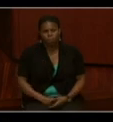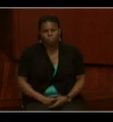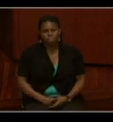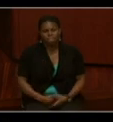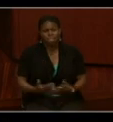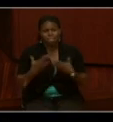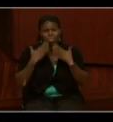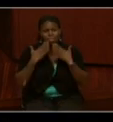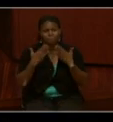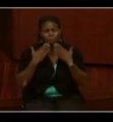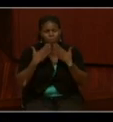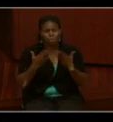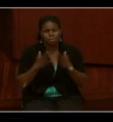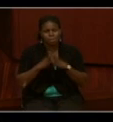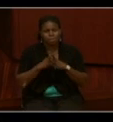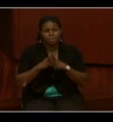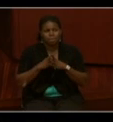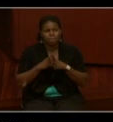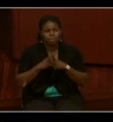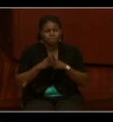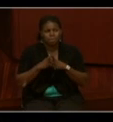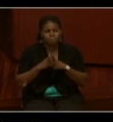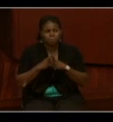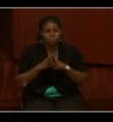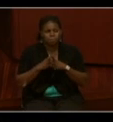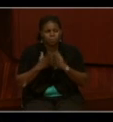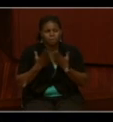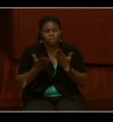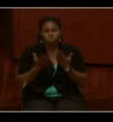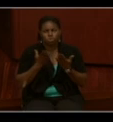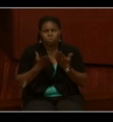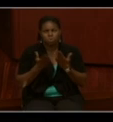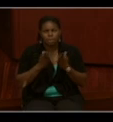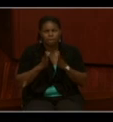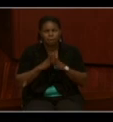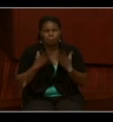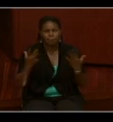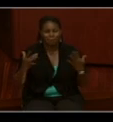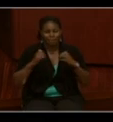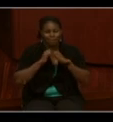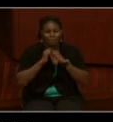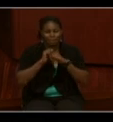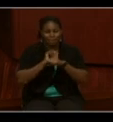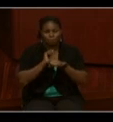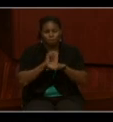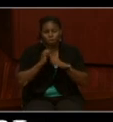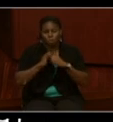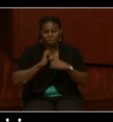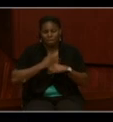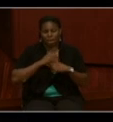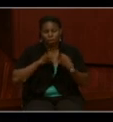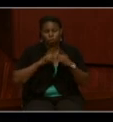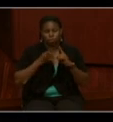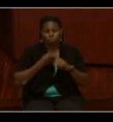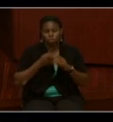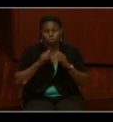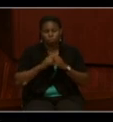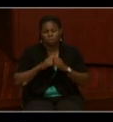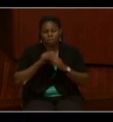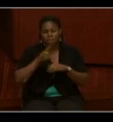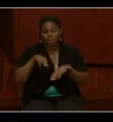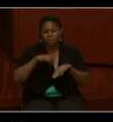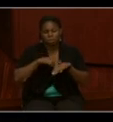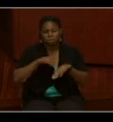Thankfully, due to a collaboration with our friends at the National Oceanic and